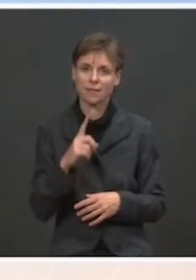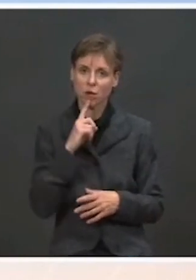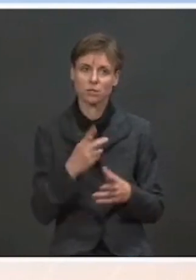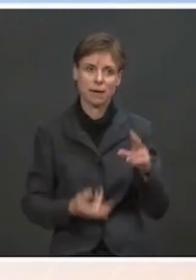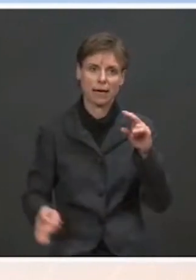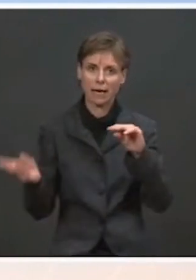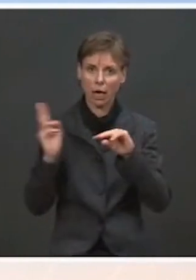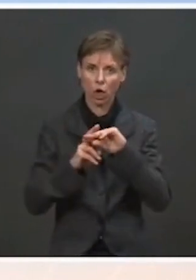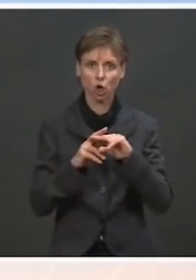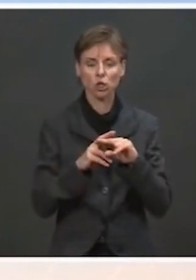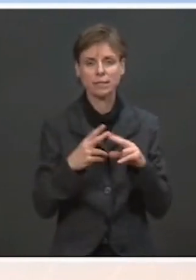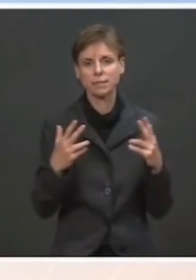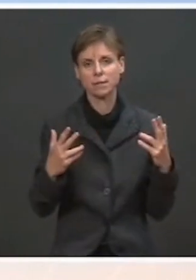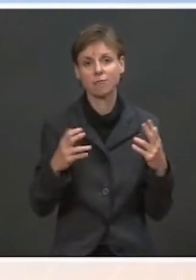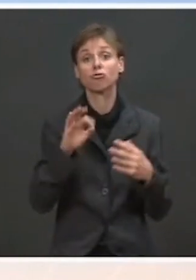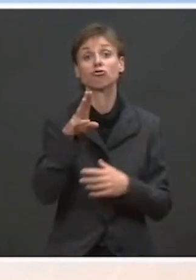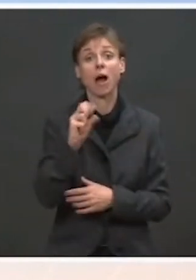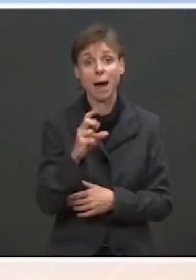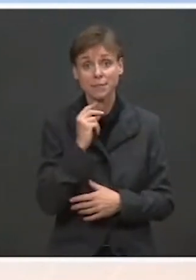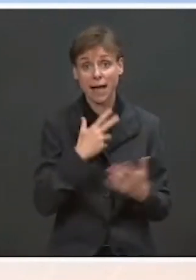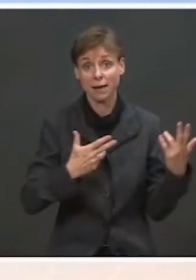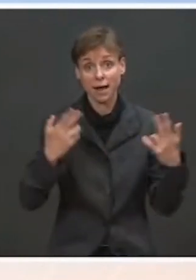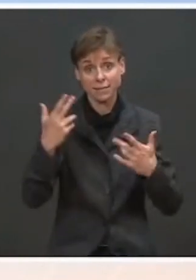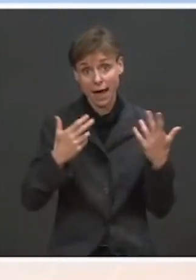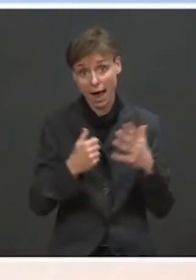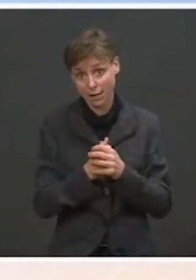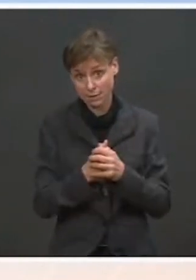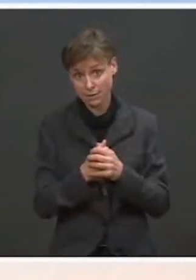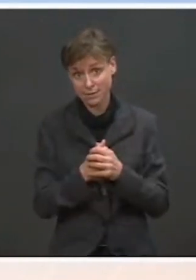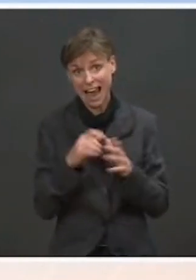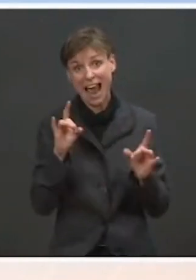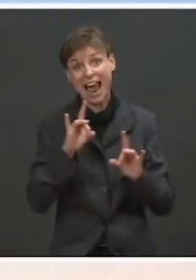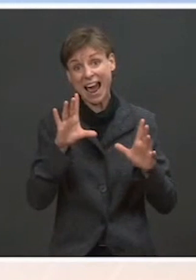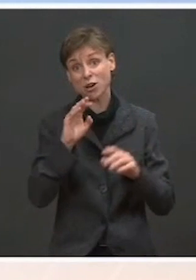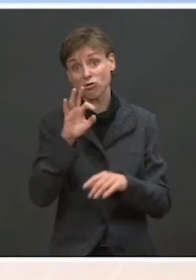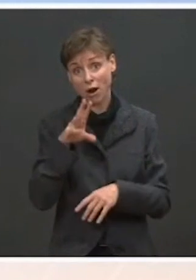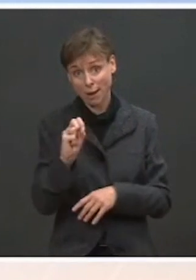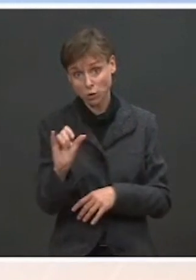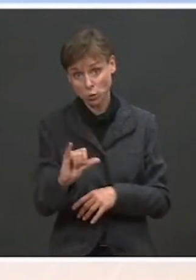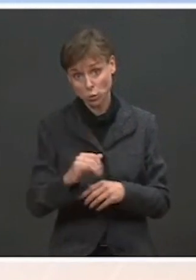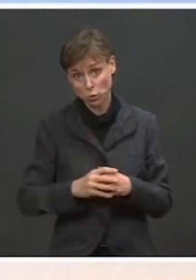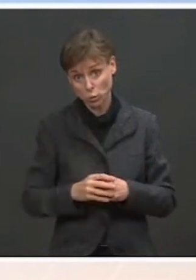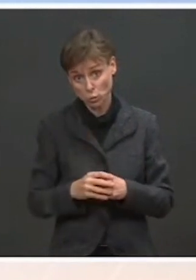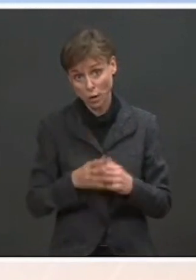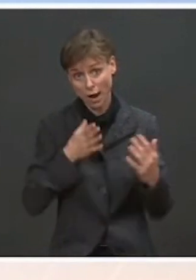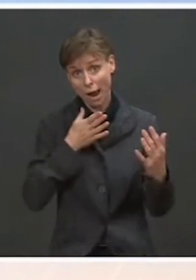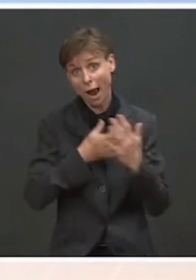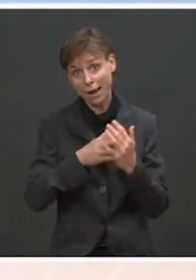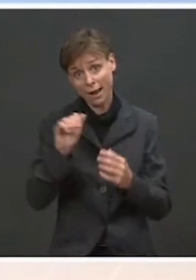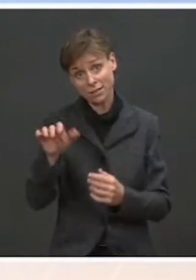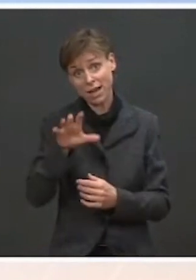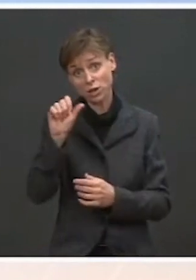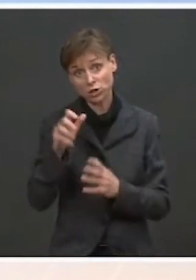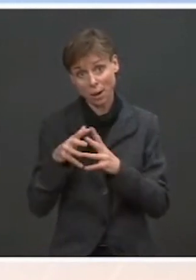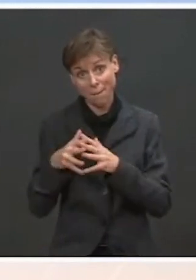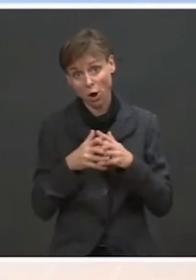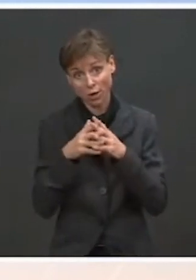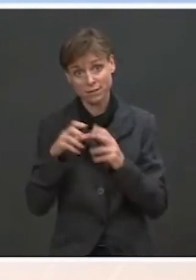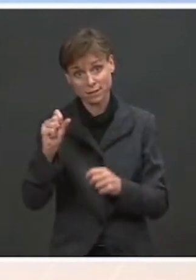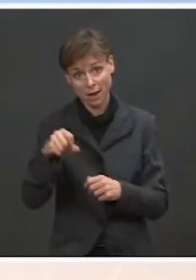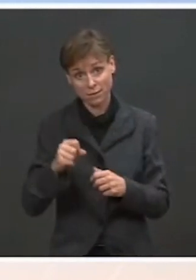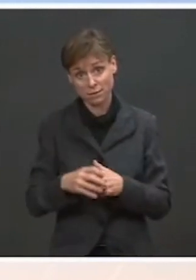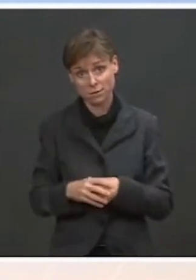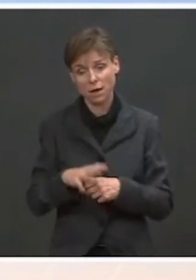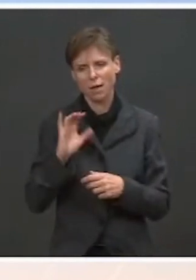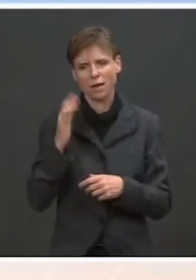and crimes and hate crimes as well and other circumstances against Asian Americans. And that's why he